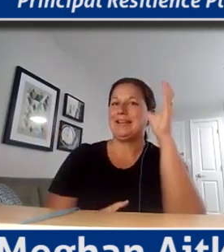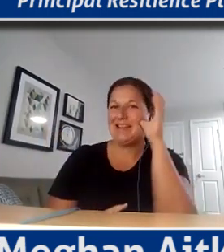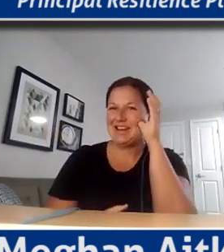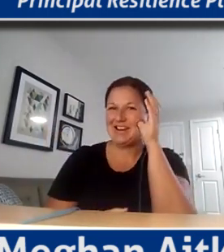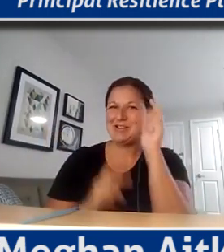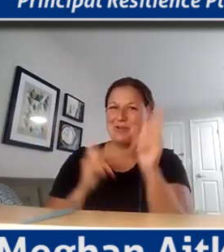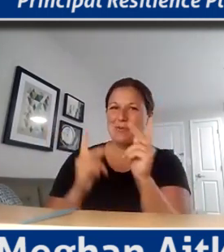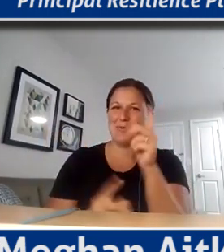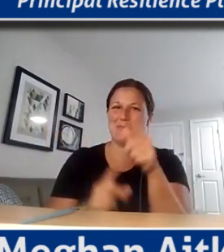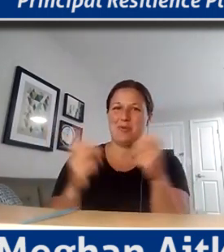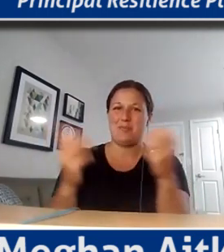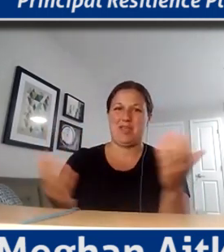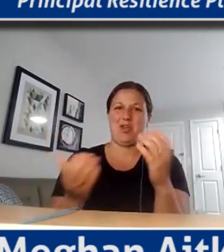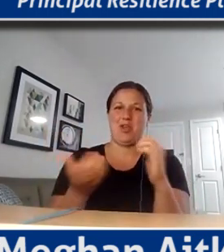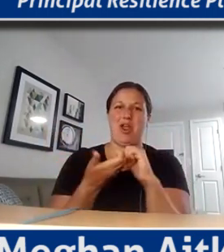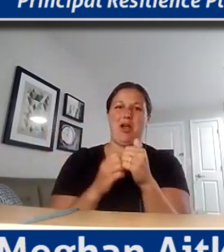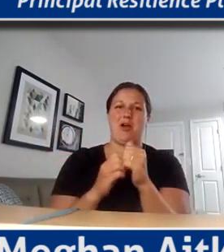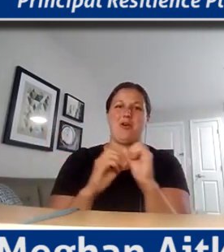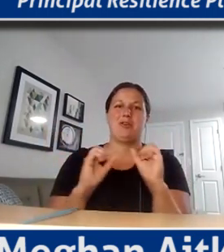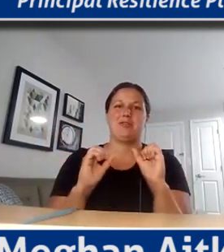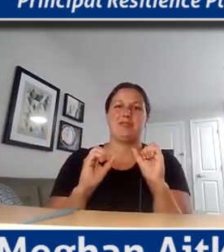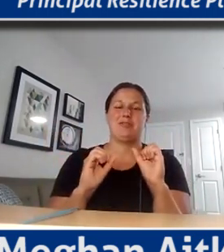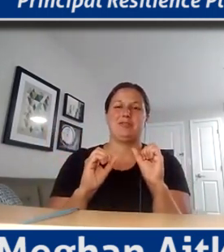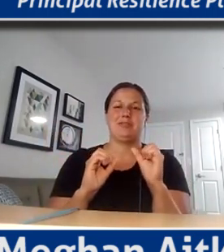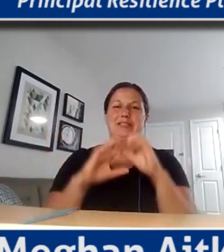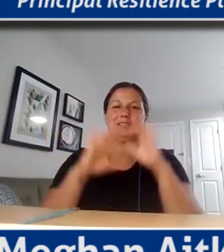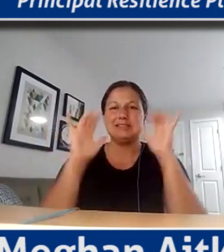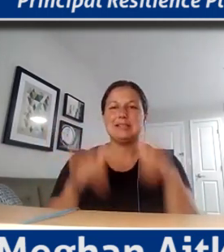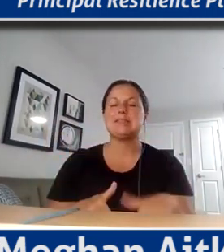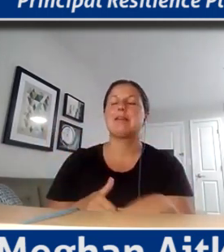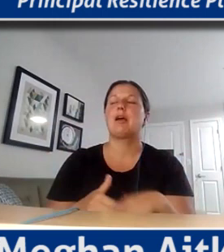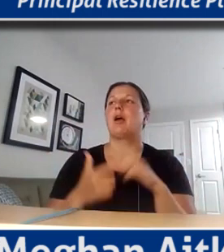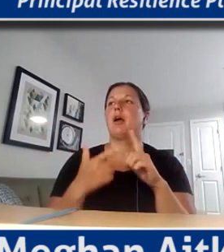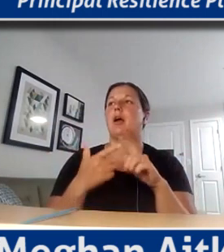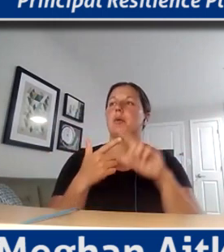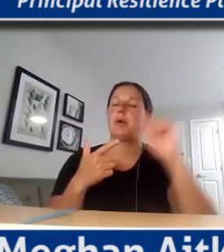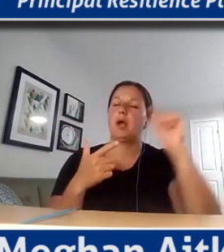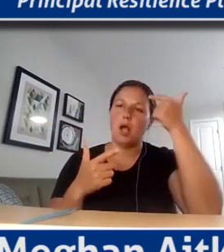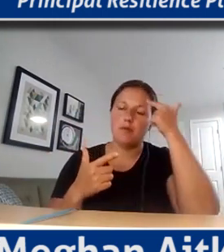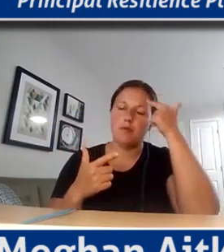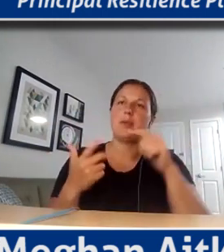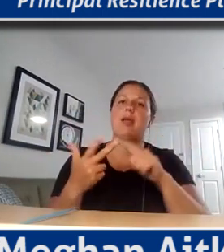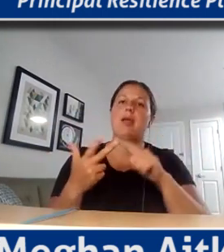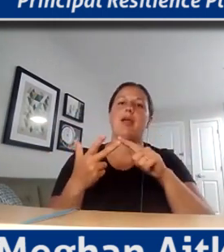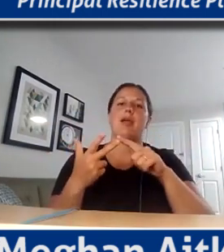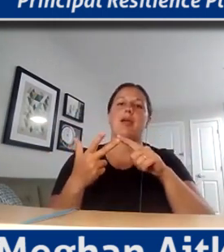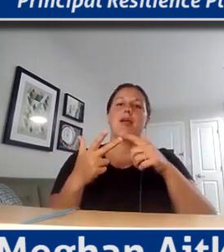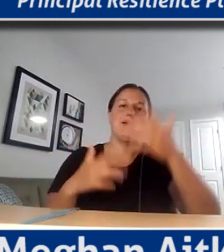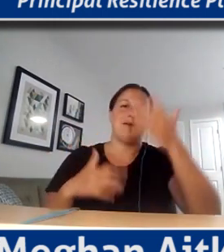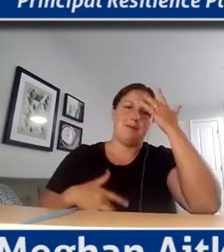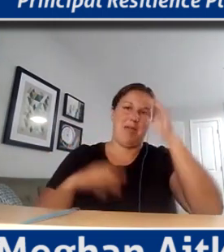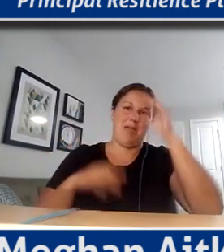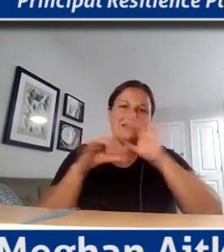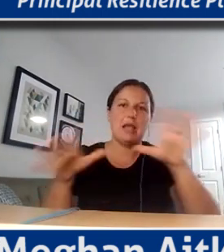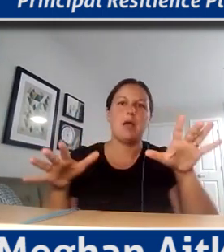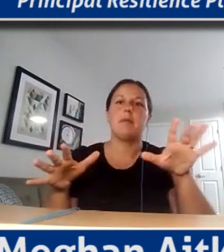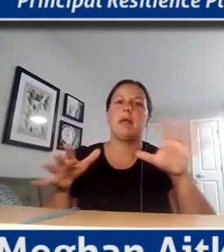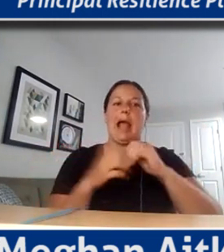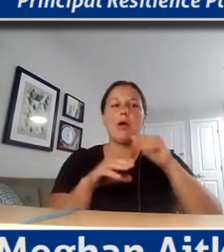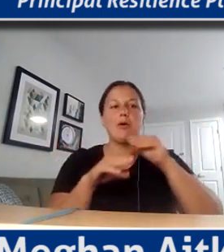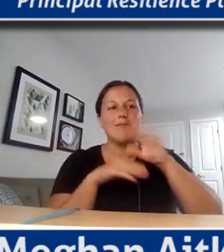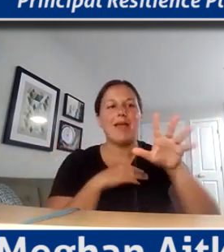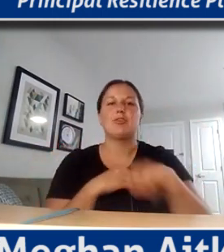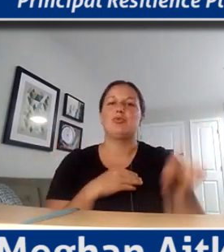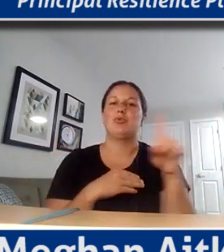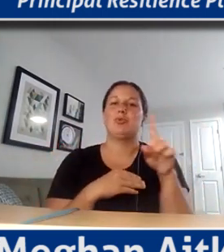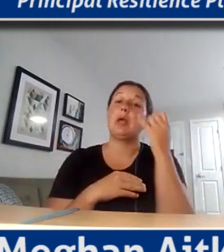and government and the pandemic especially are affecting them is going to be so important to our future work. So whether it's attending a public meeting,